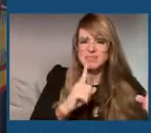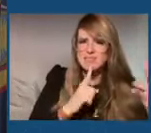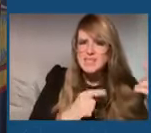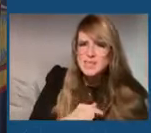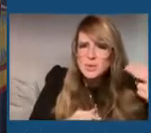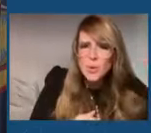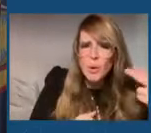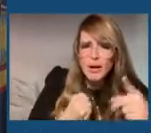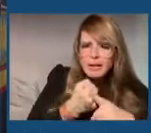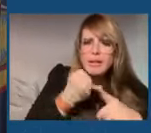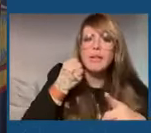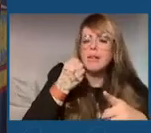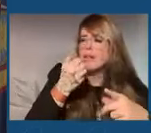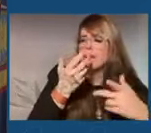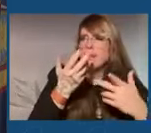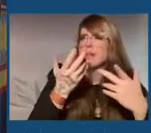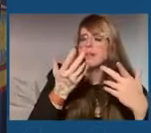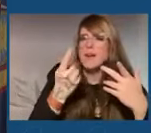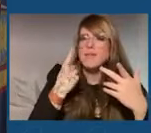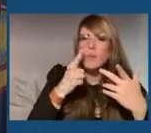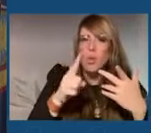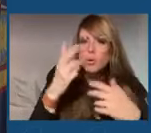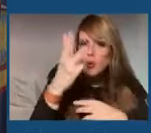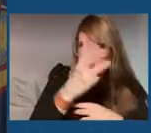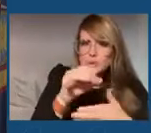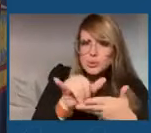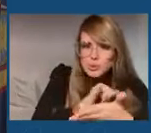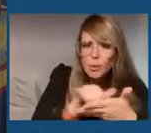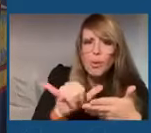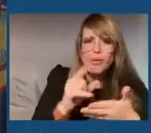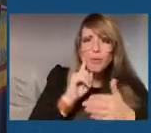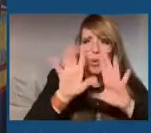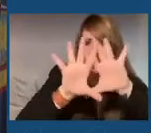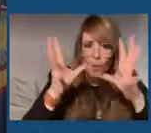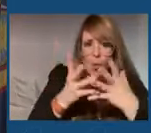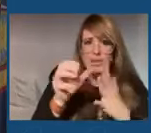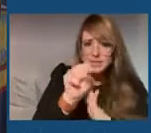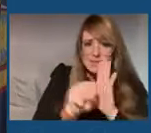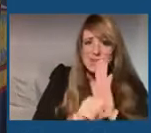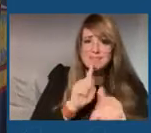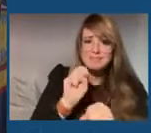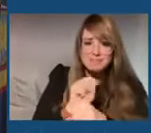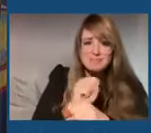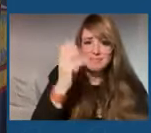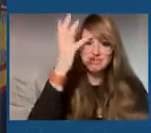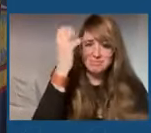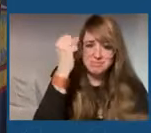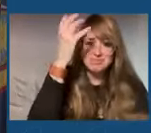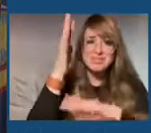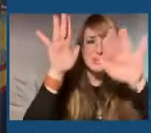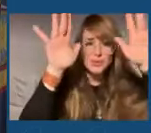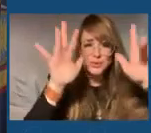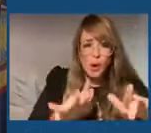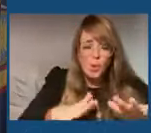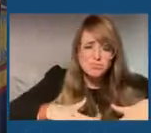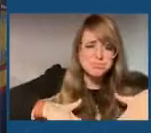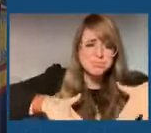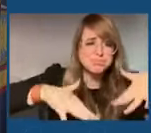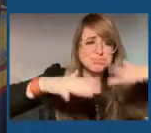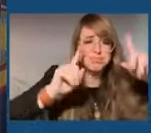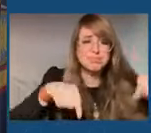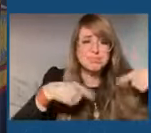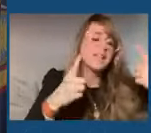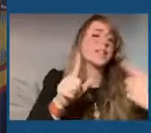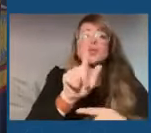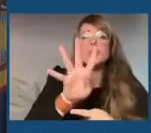respects. It wasn't just historic for Western New York, it was historic for the state. It was the record amount of snow New York State ever received in a 24-hour